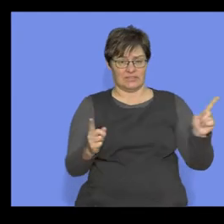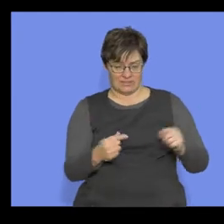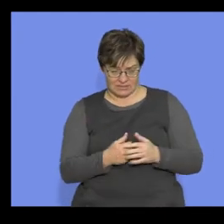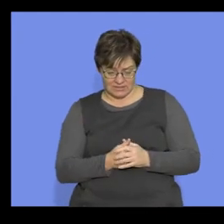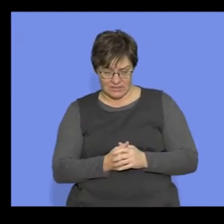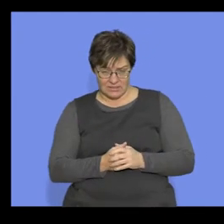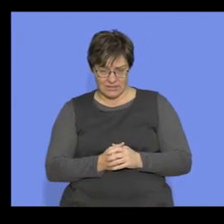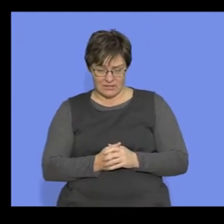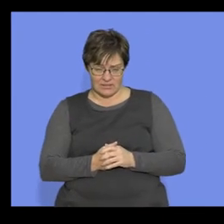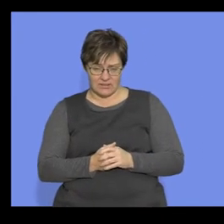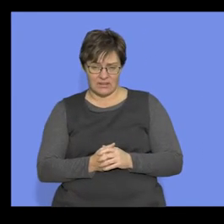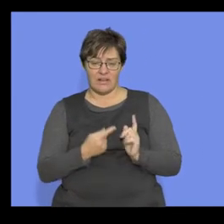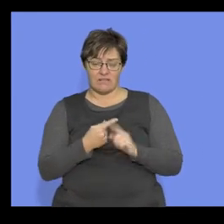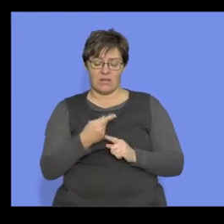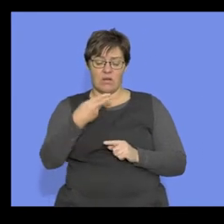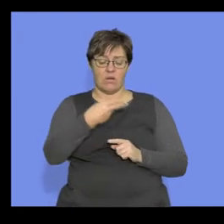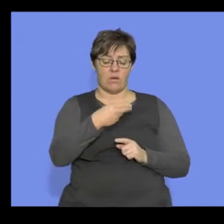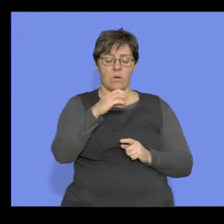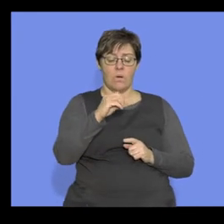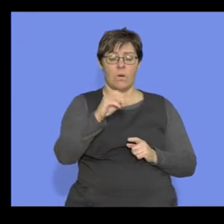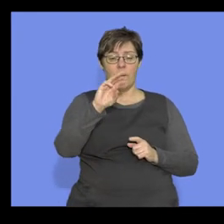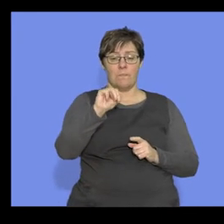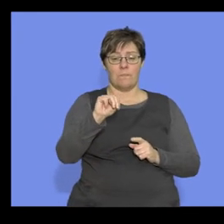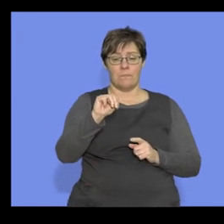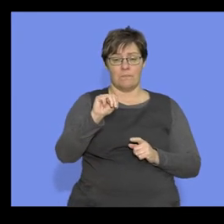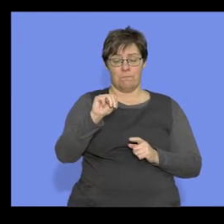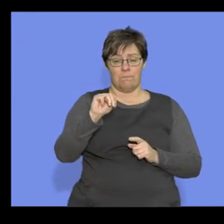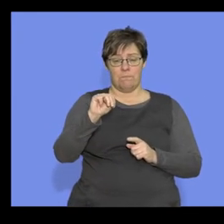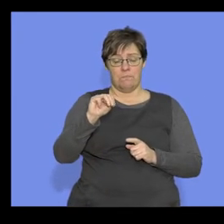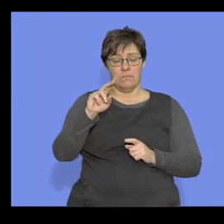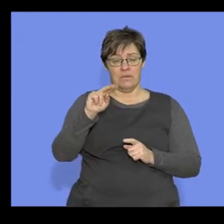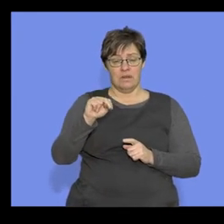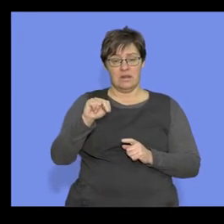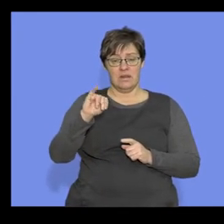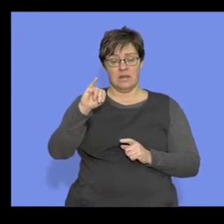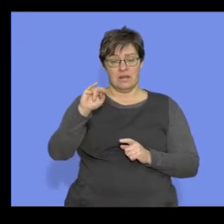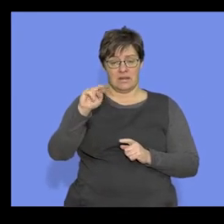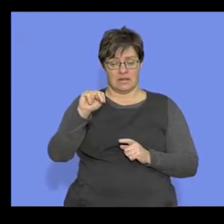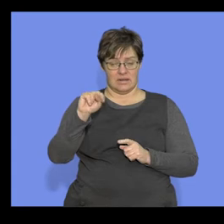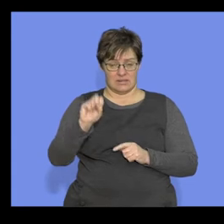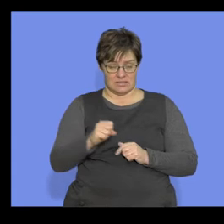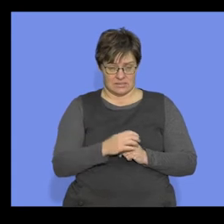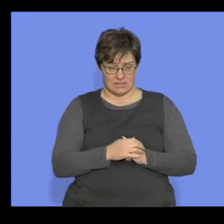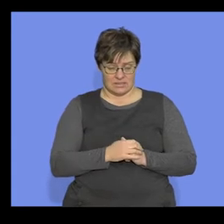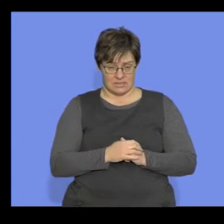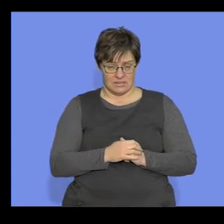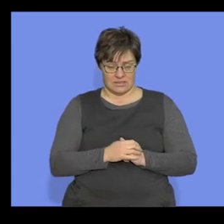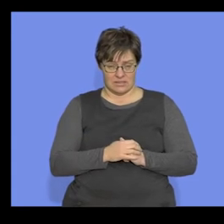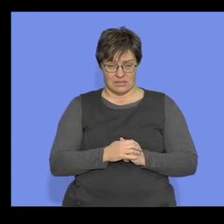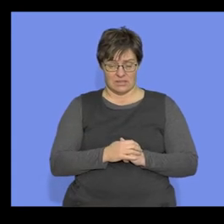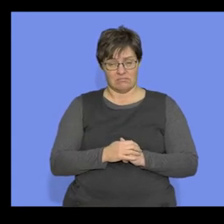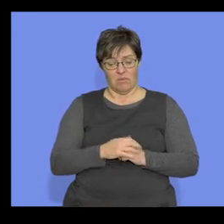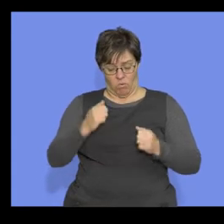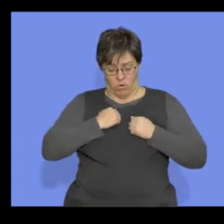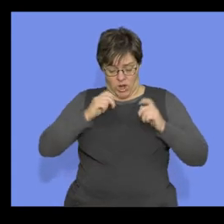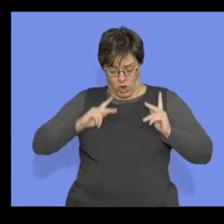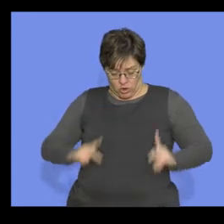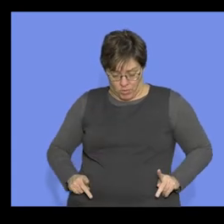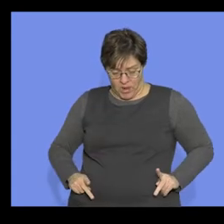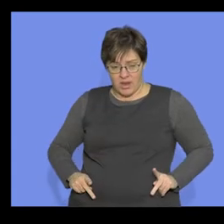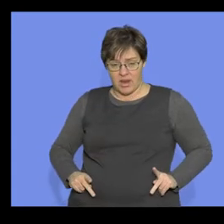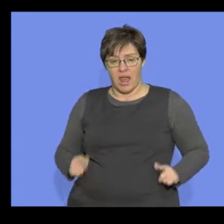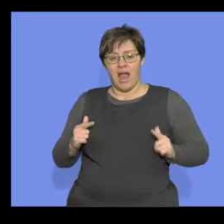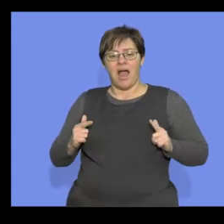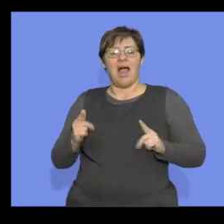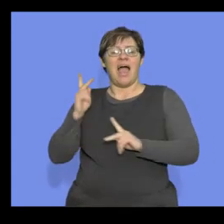looking at when we look at homin evolution, remember, that's what we're looking at. Hominens, us and our living ancestors,